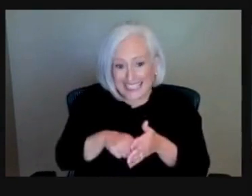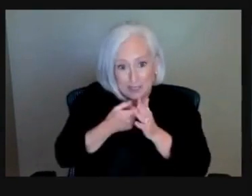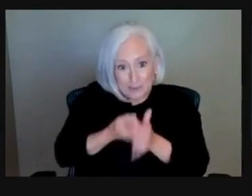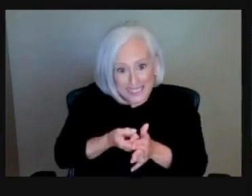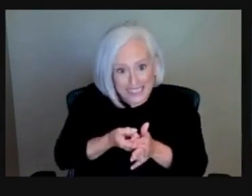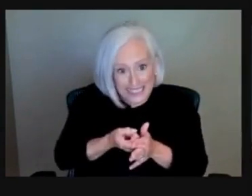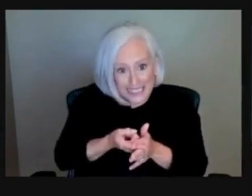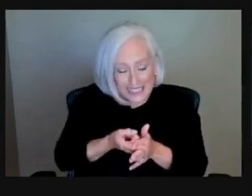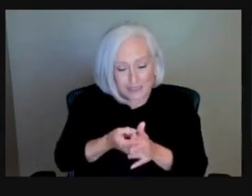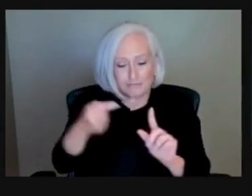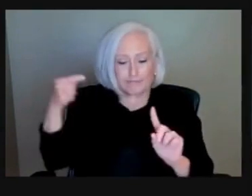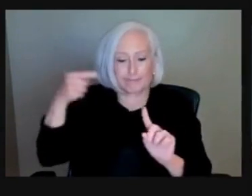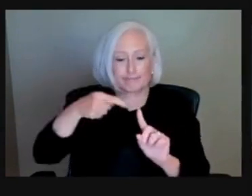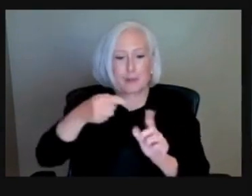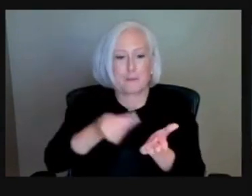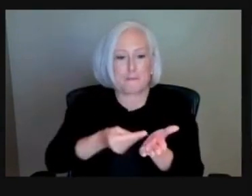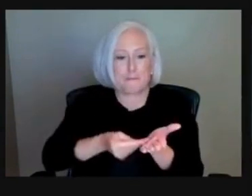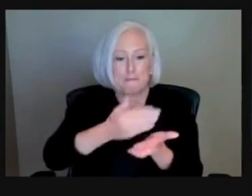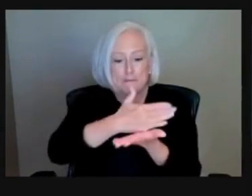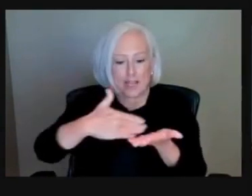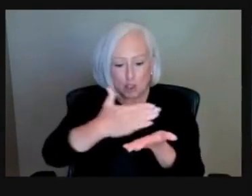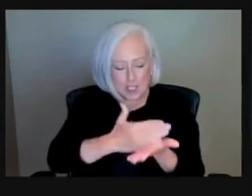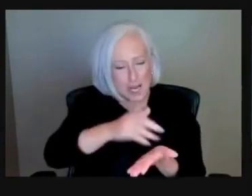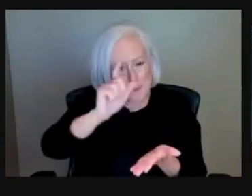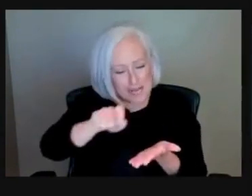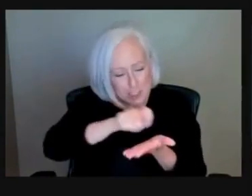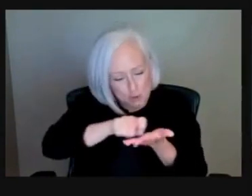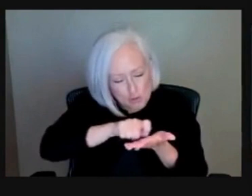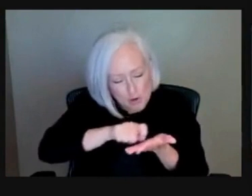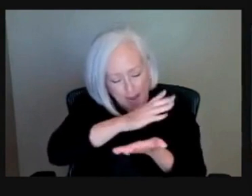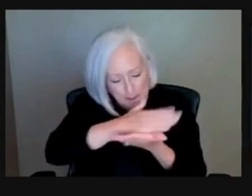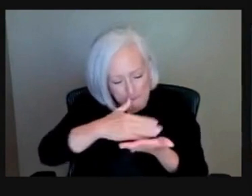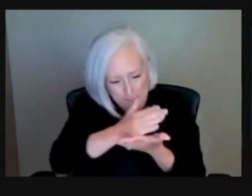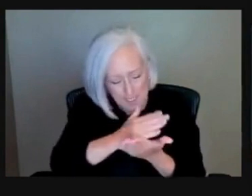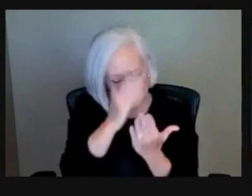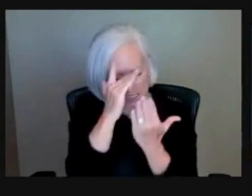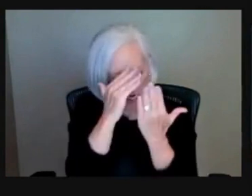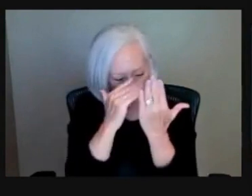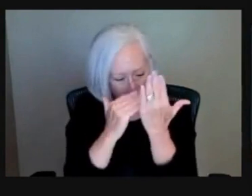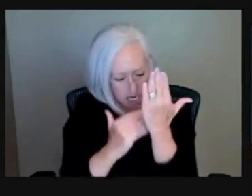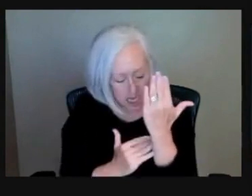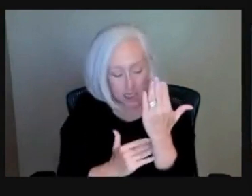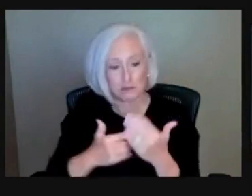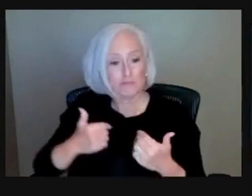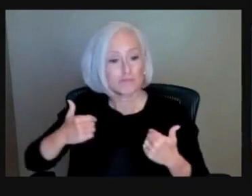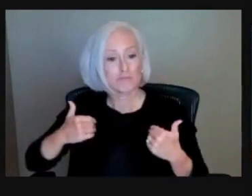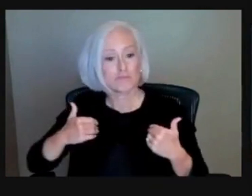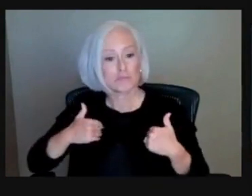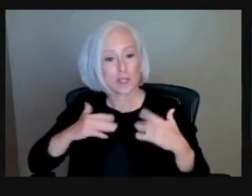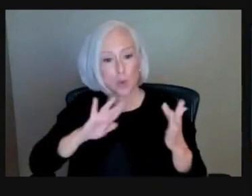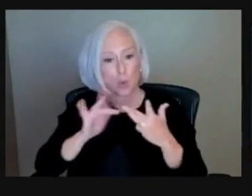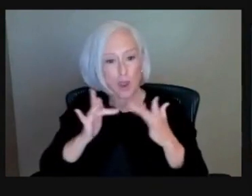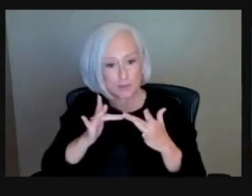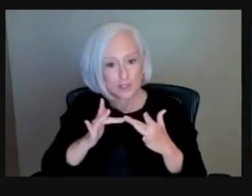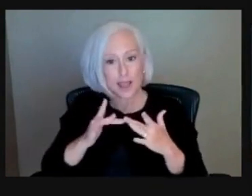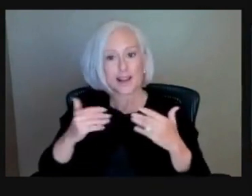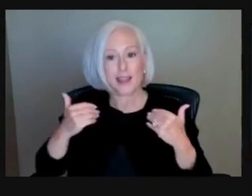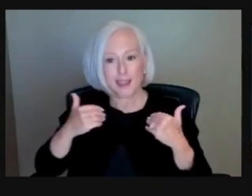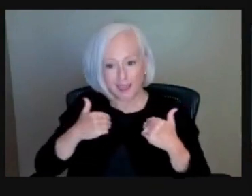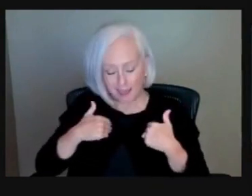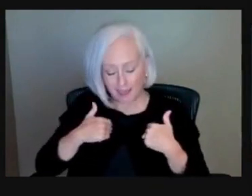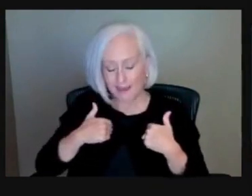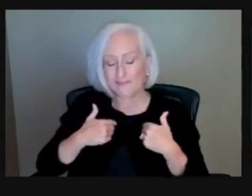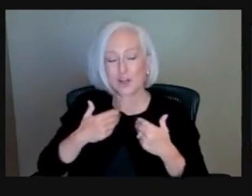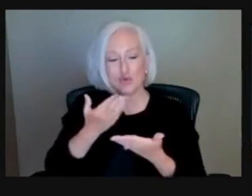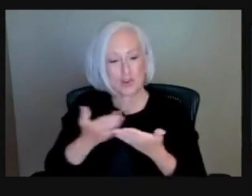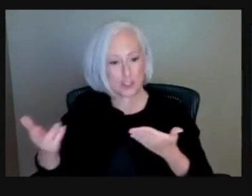budget. Write it out if you don't have it written. We have a resource on our website, bccdc.org forward slash